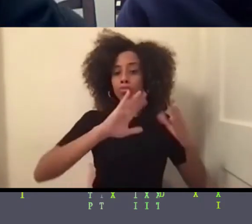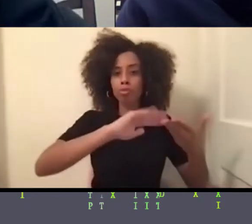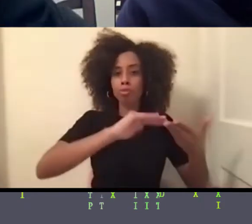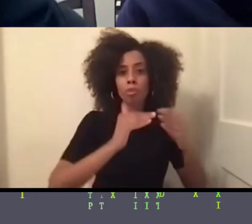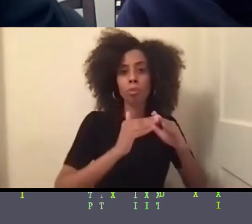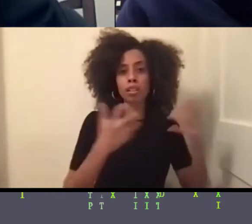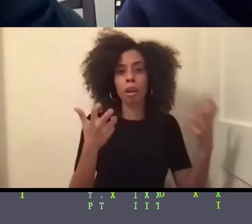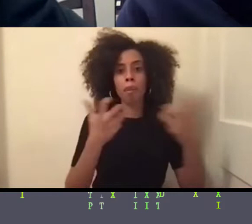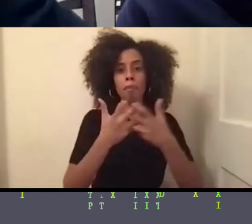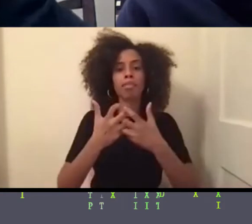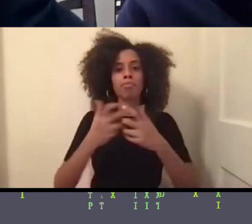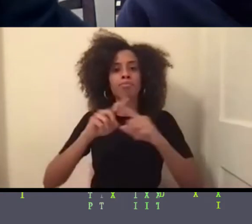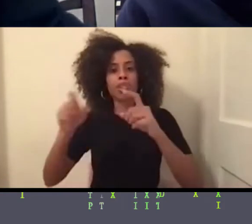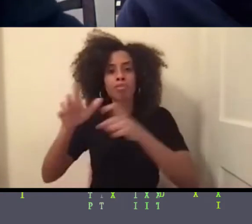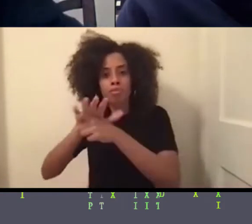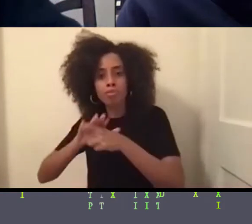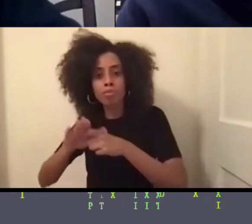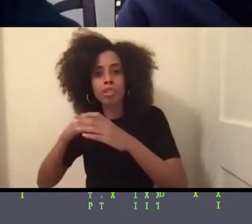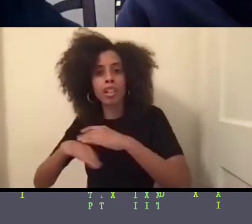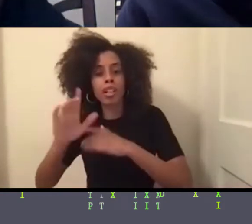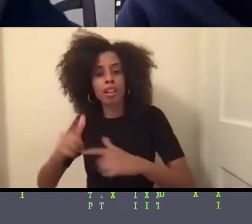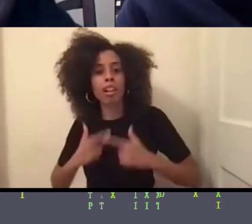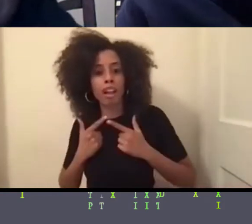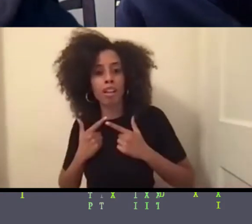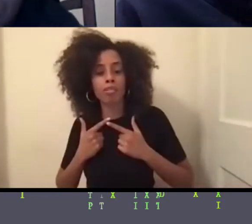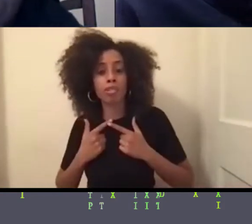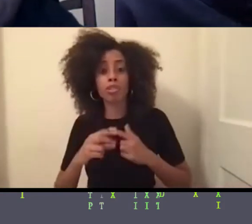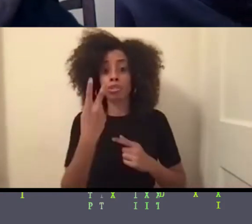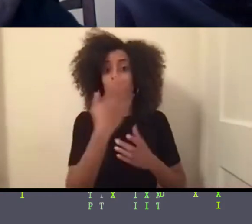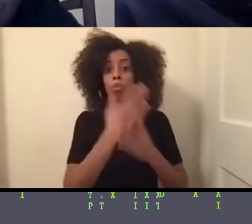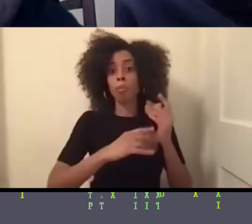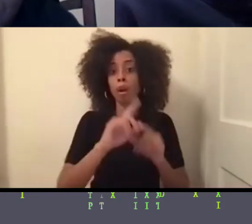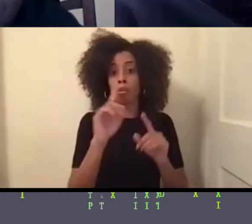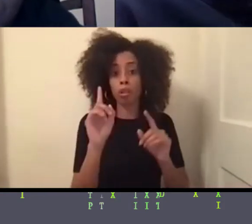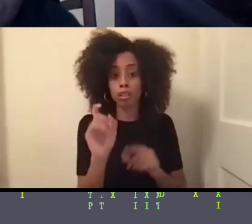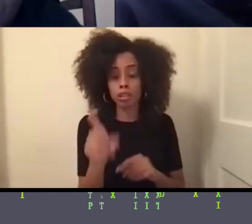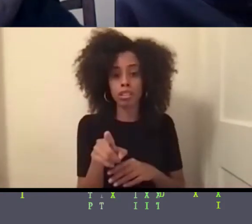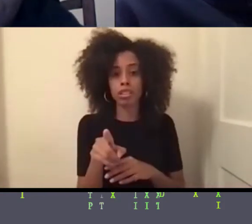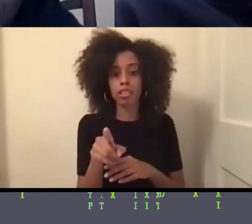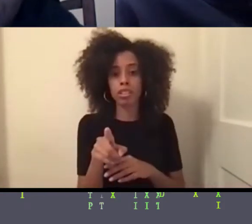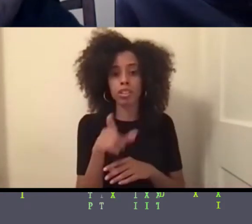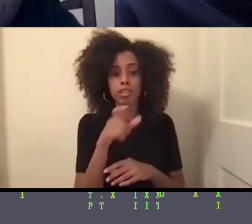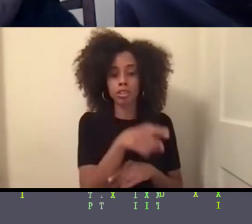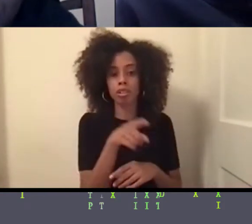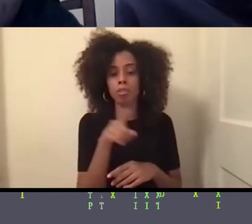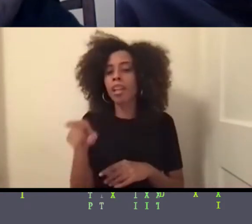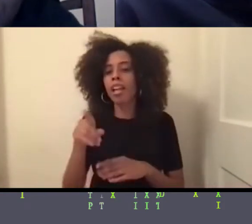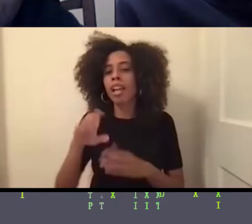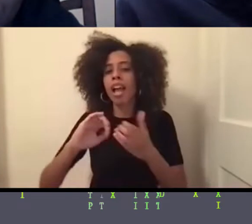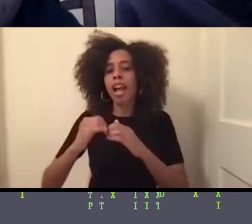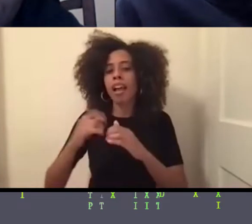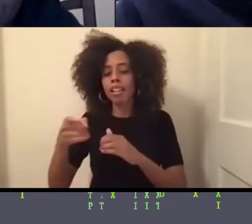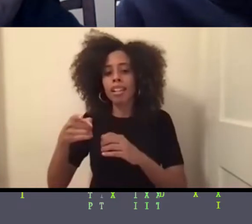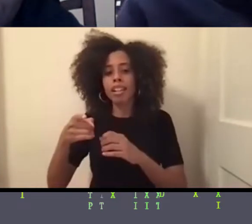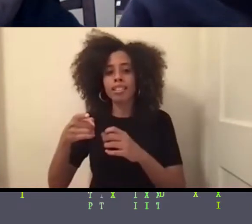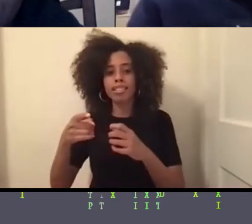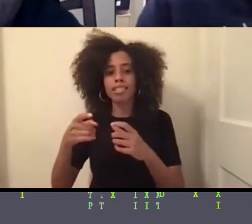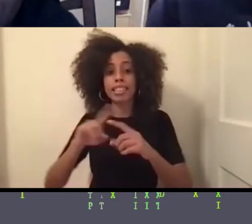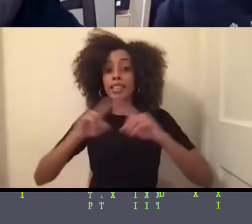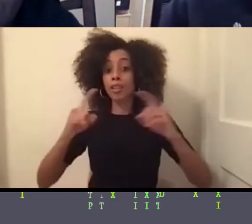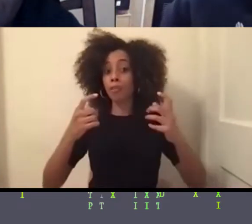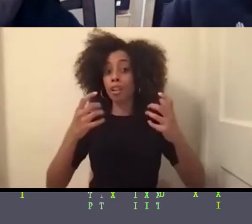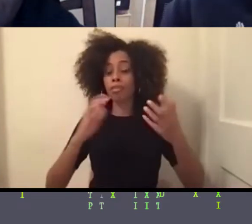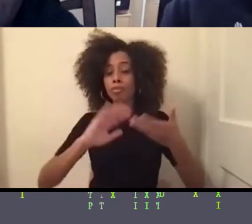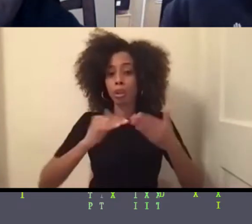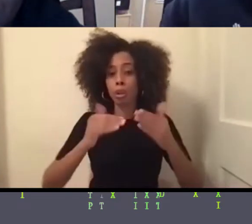life? So this is a two-parter, so that's one. And how do these different communities affirm maybe those different parts of you